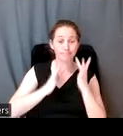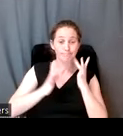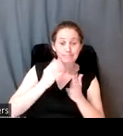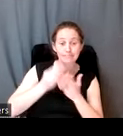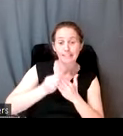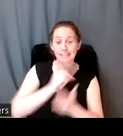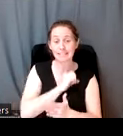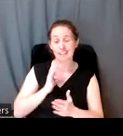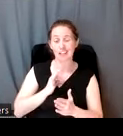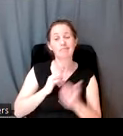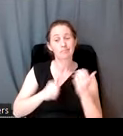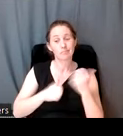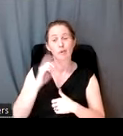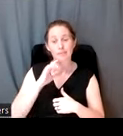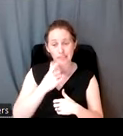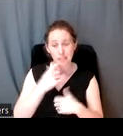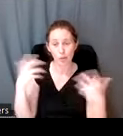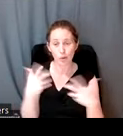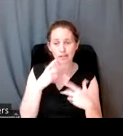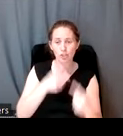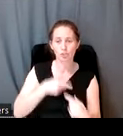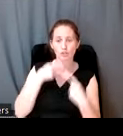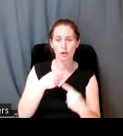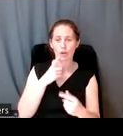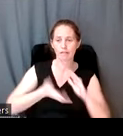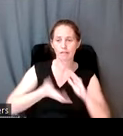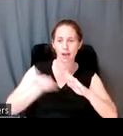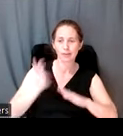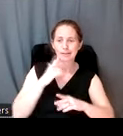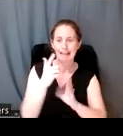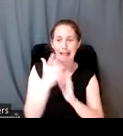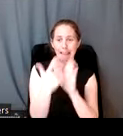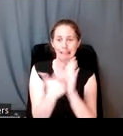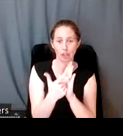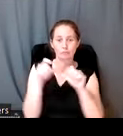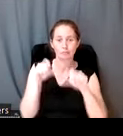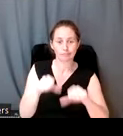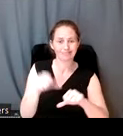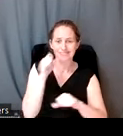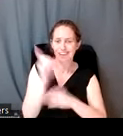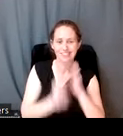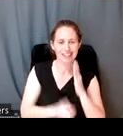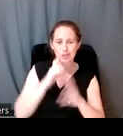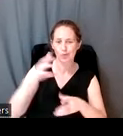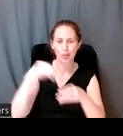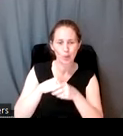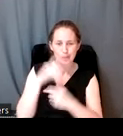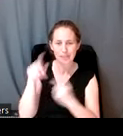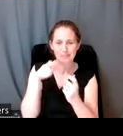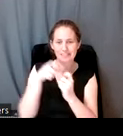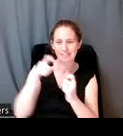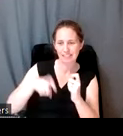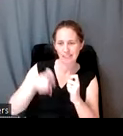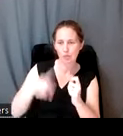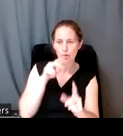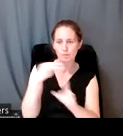staffing, and most significant, the difficulty of operating within a legal framework that was not designed to include the specific needs or